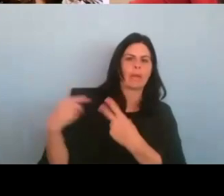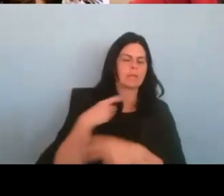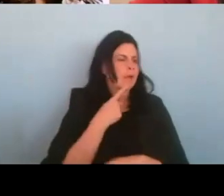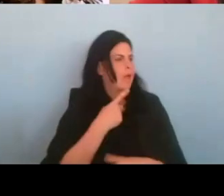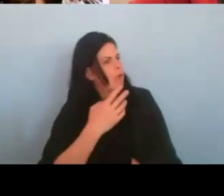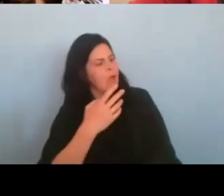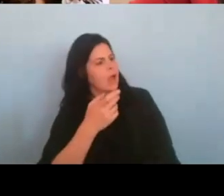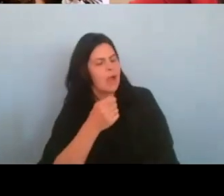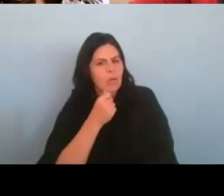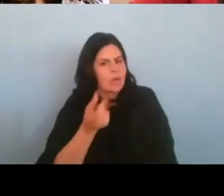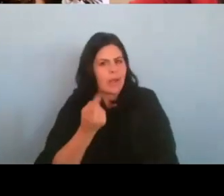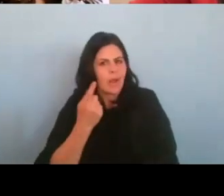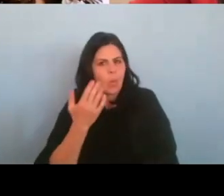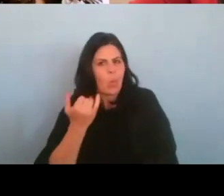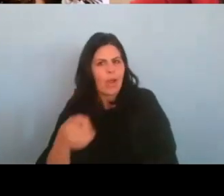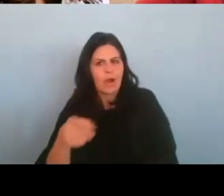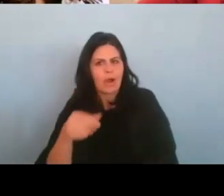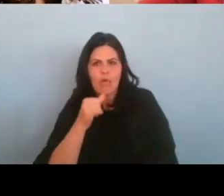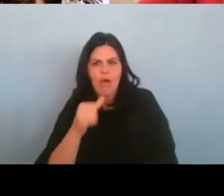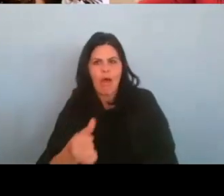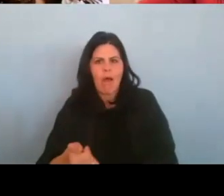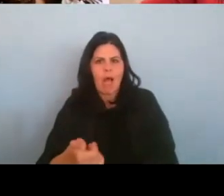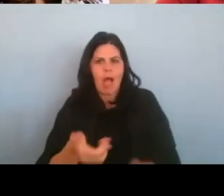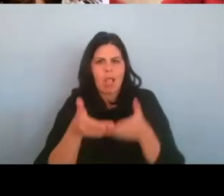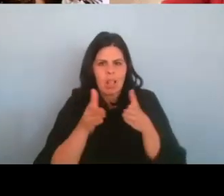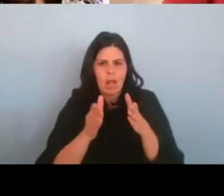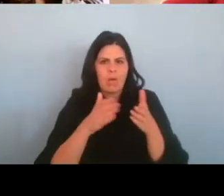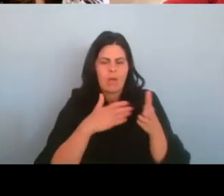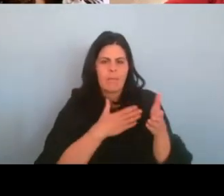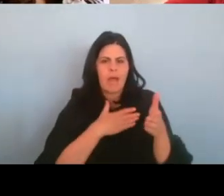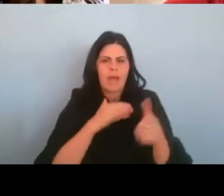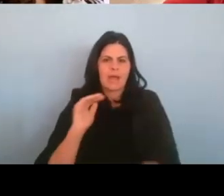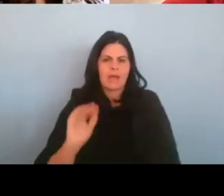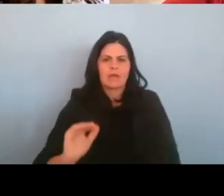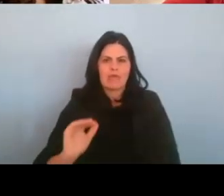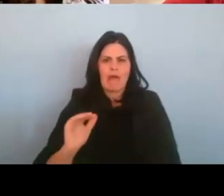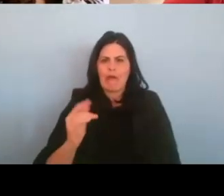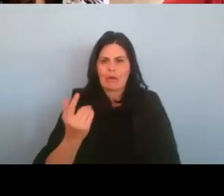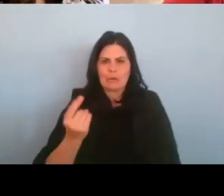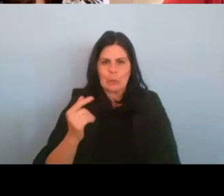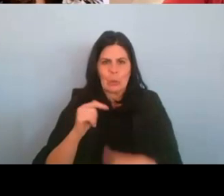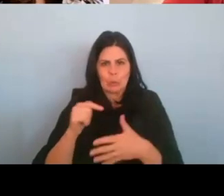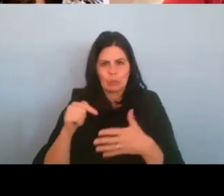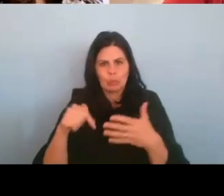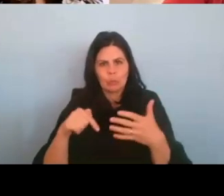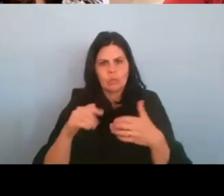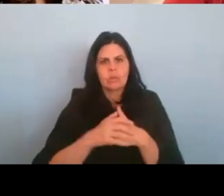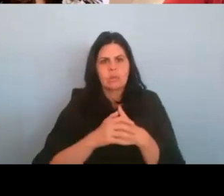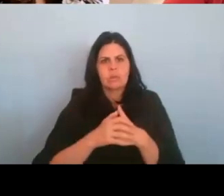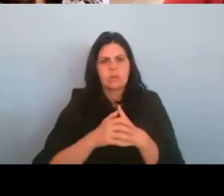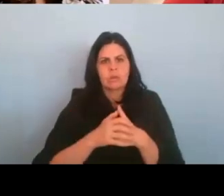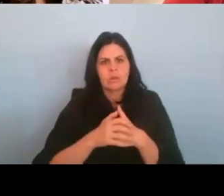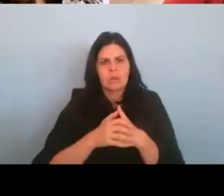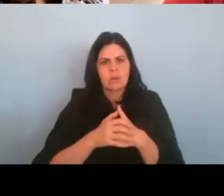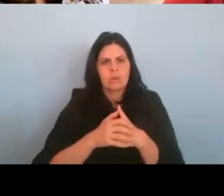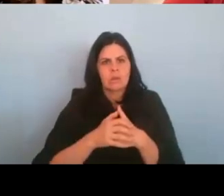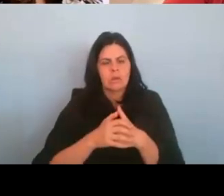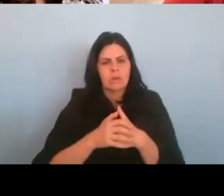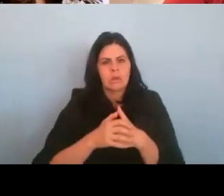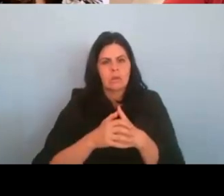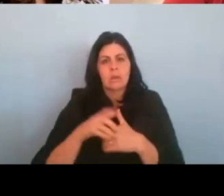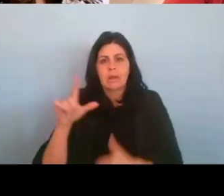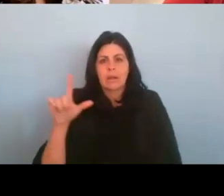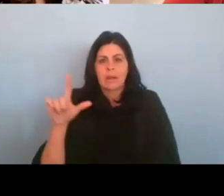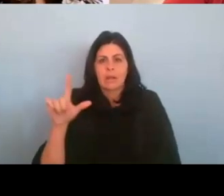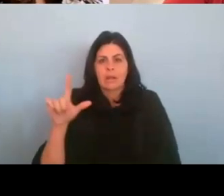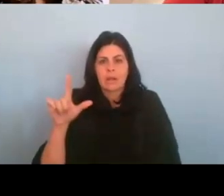to, um, and, and Leah, Leah, just, that's where she's